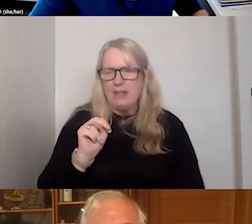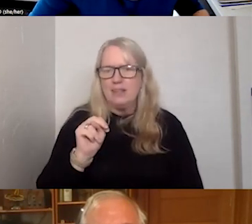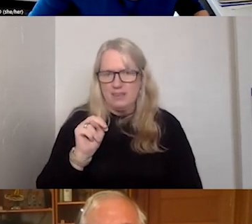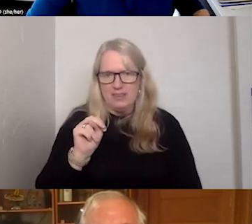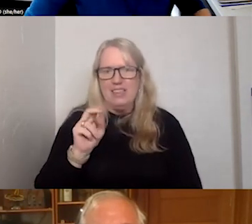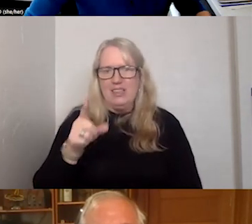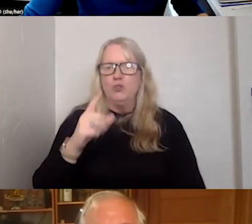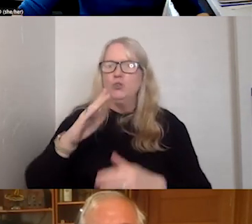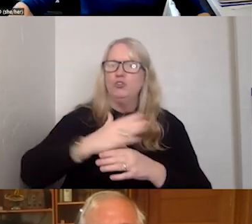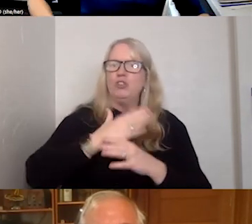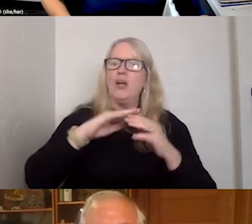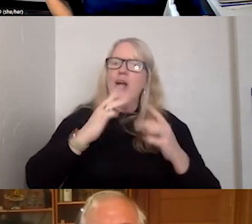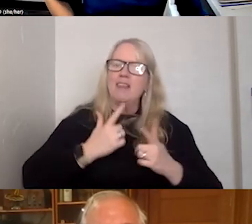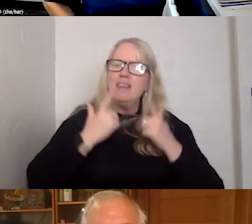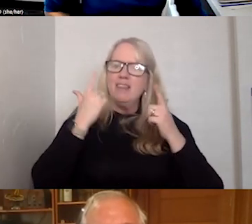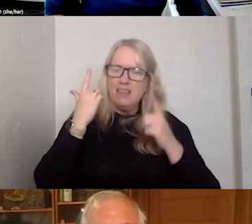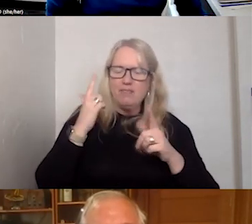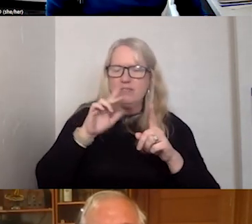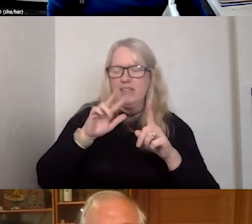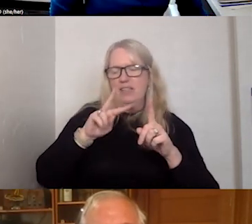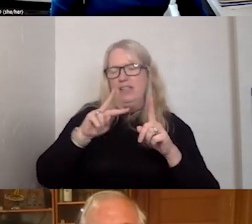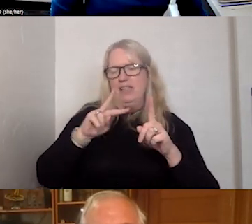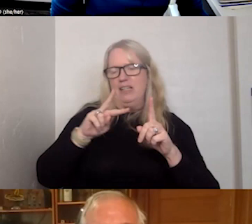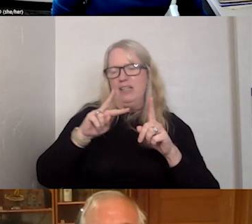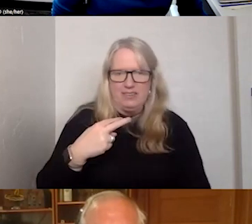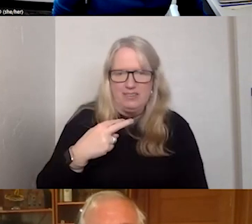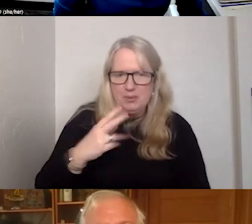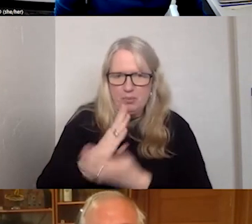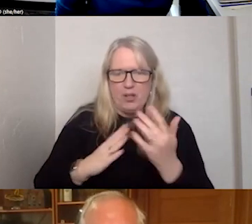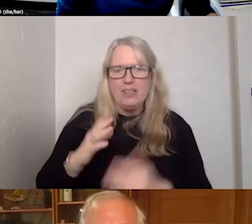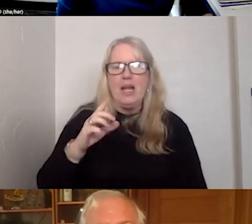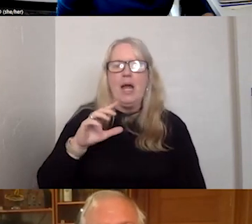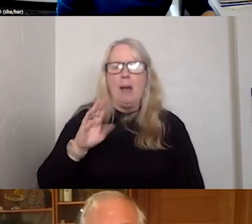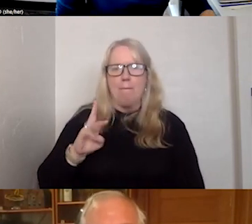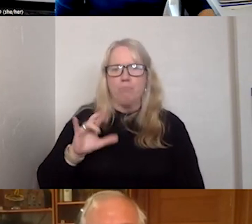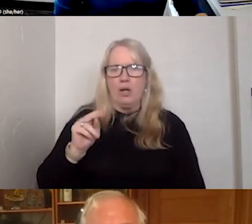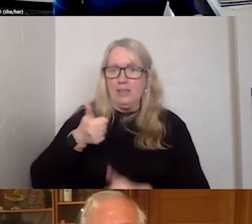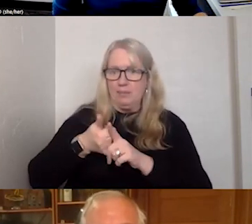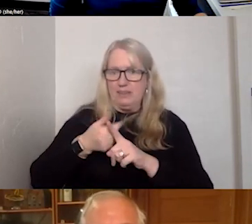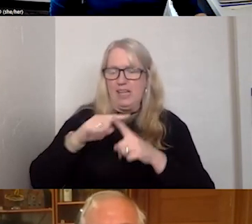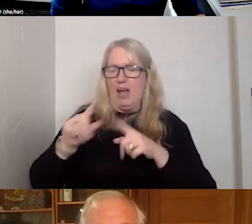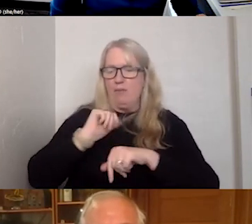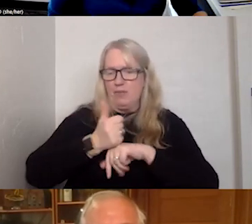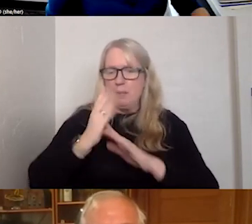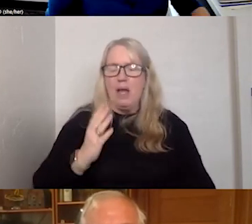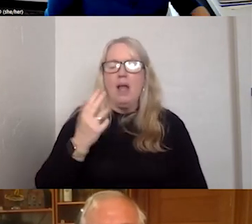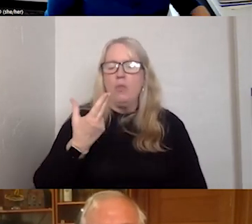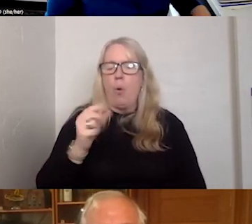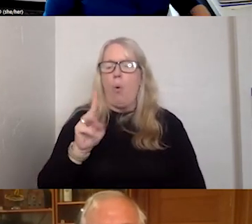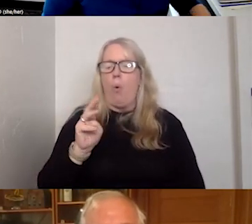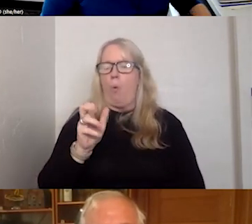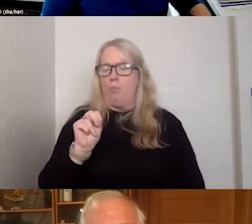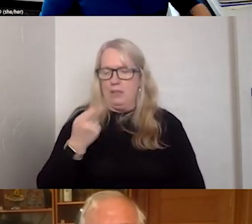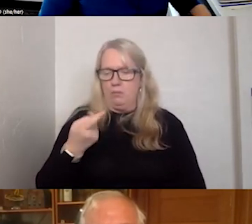share during our lived lens segment. As I mentioned, Brian is the founder of the Holman Prize and his work